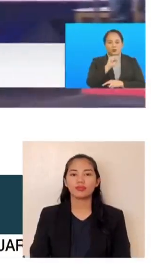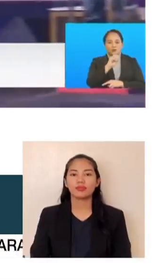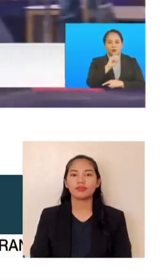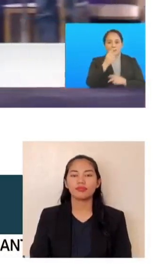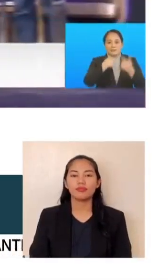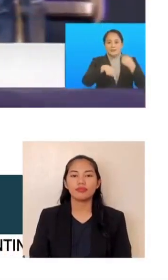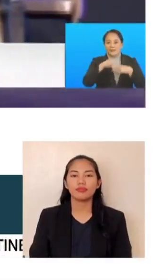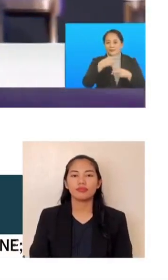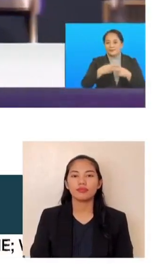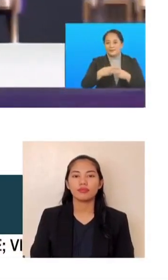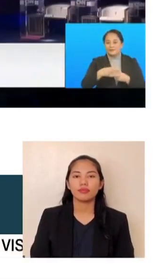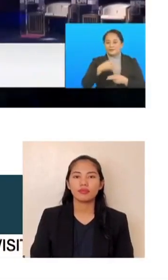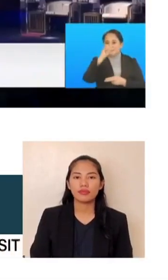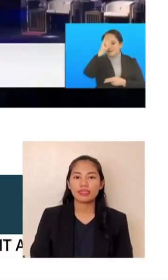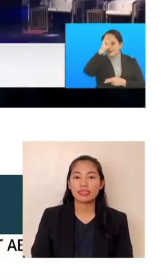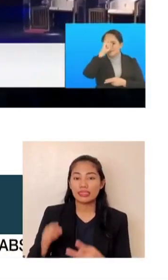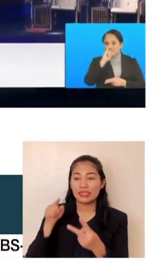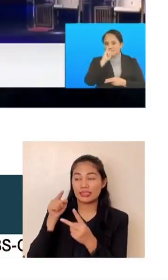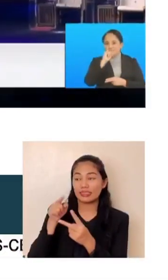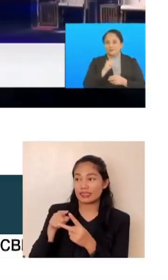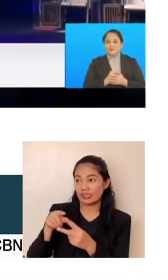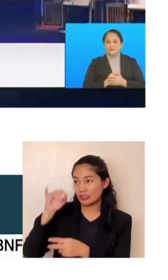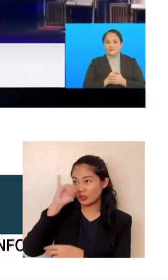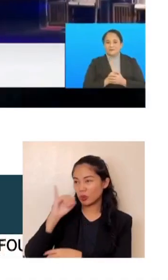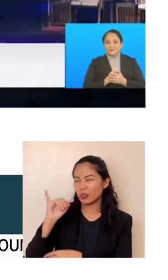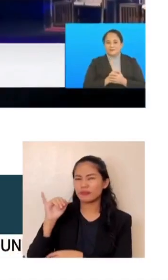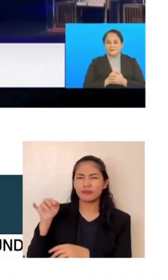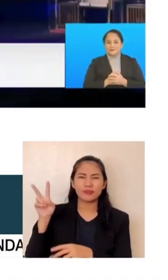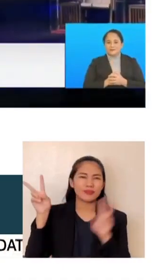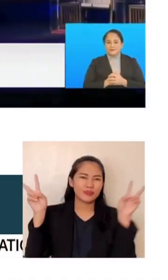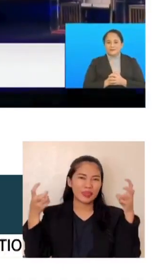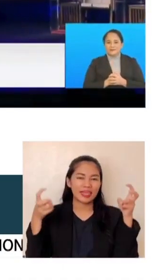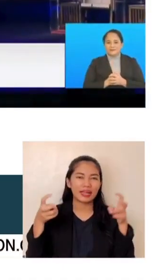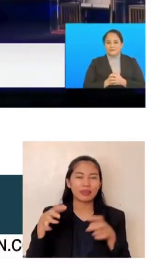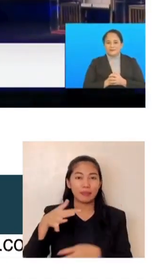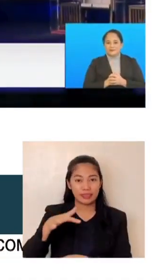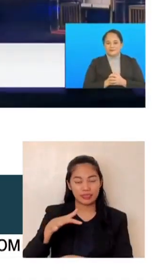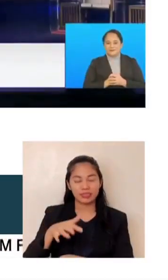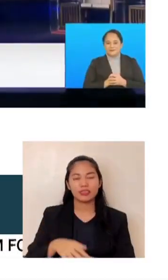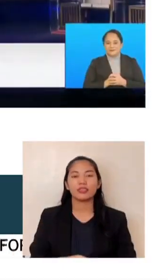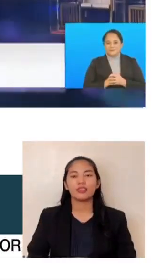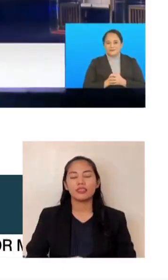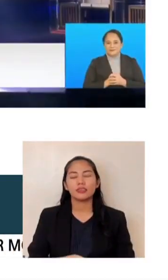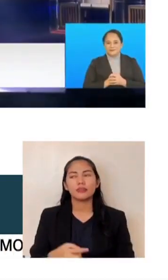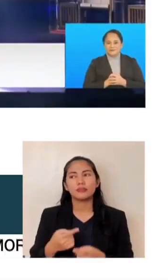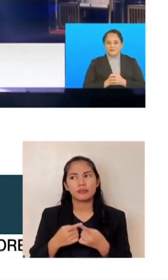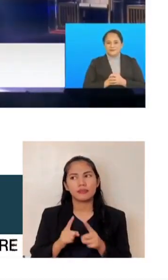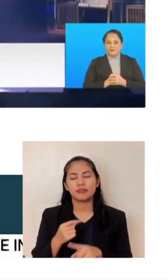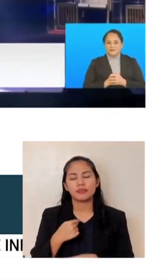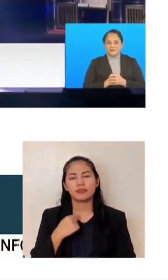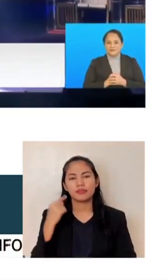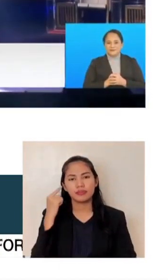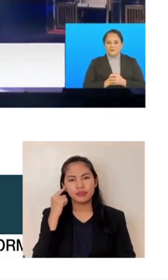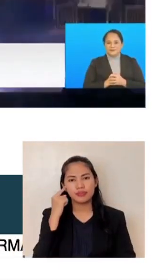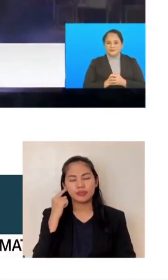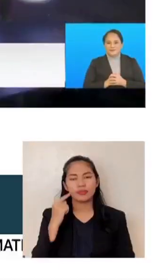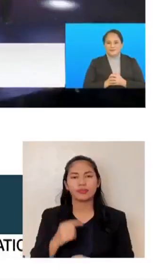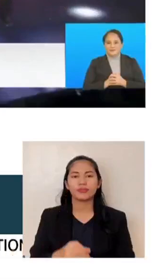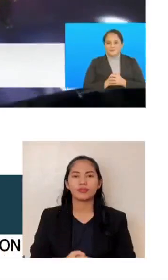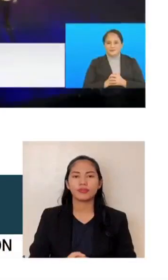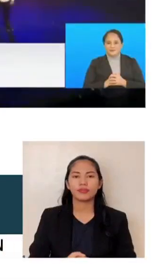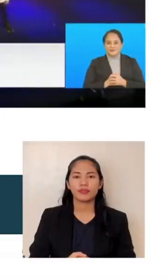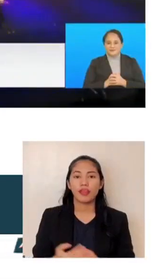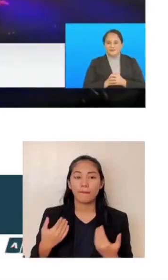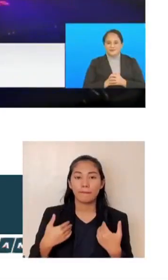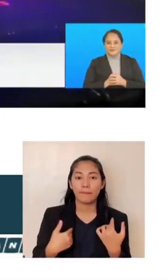middle. I mean, he says he spills his piece. But I thought, given the questions that